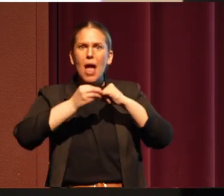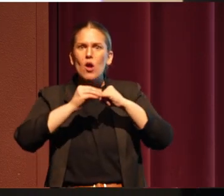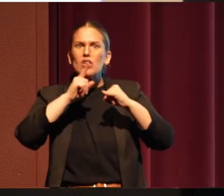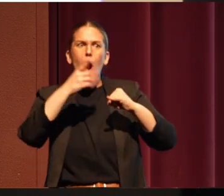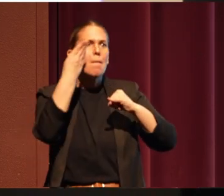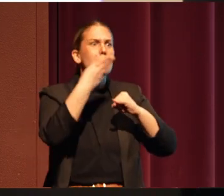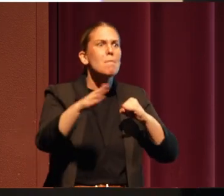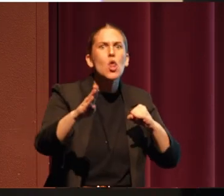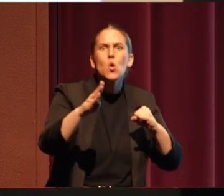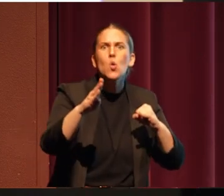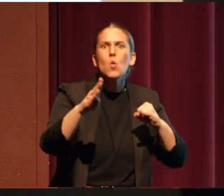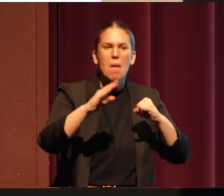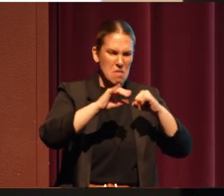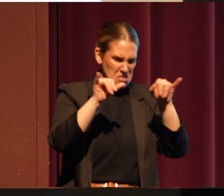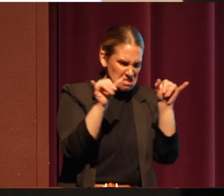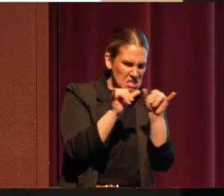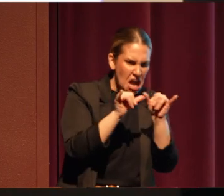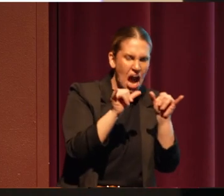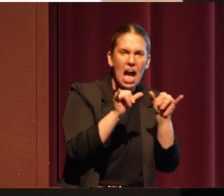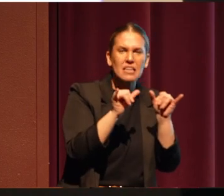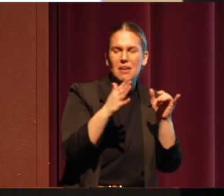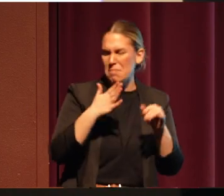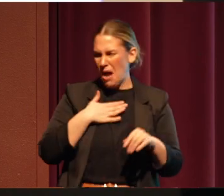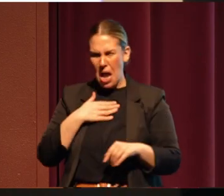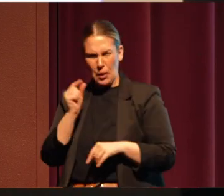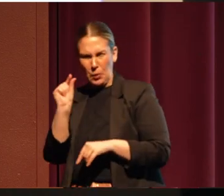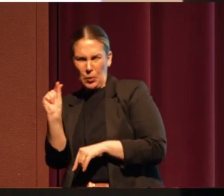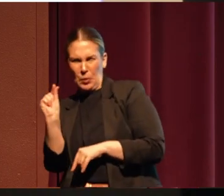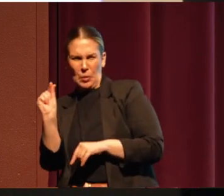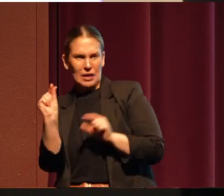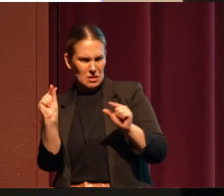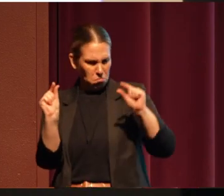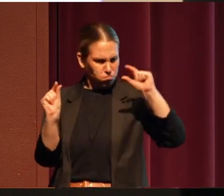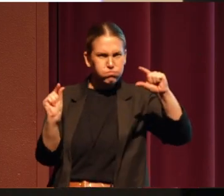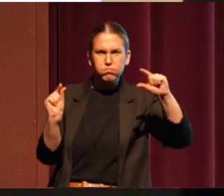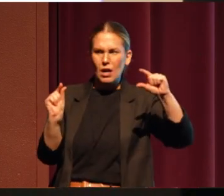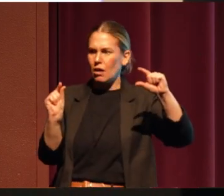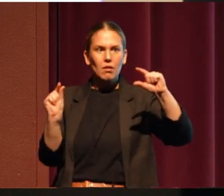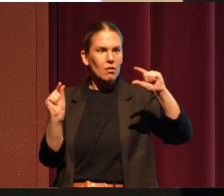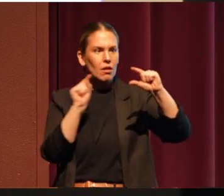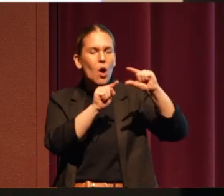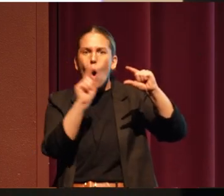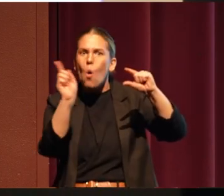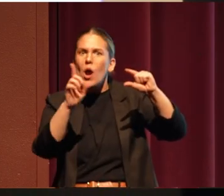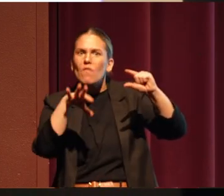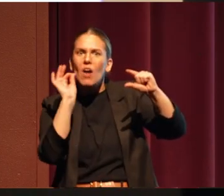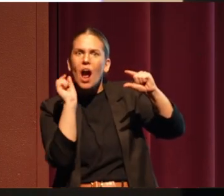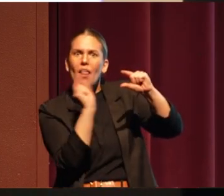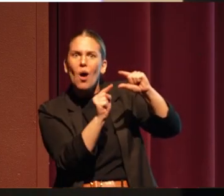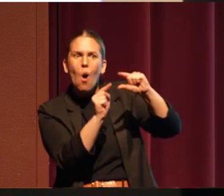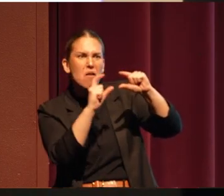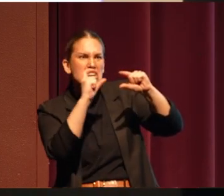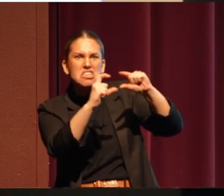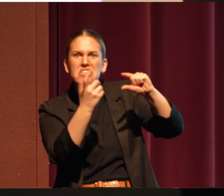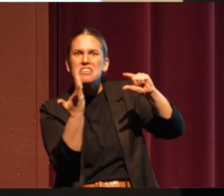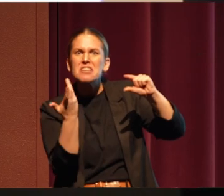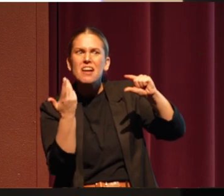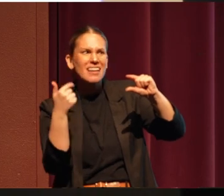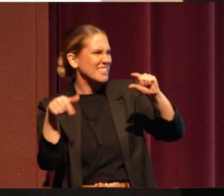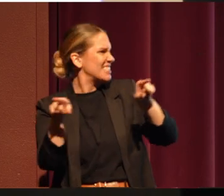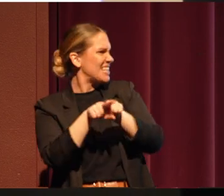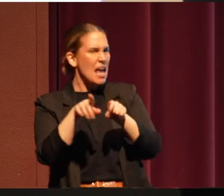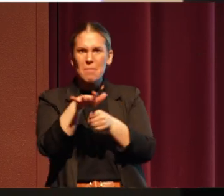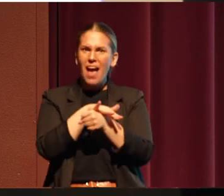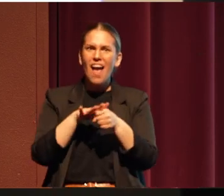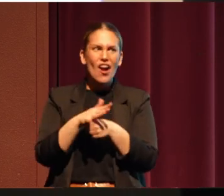Mine are these little bitty things. And so I'm like, what? Where did you find these big huckleberries? Because we're all in the same area.